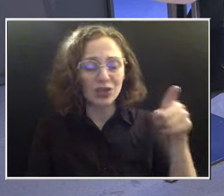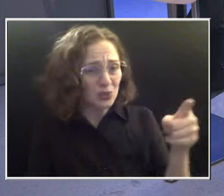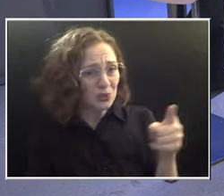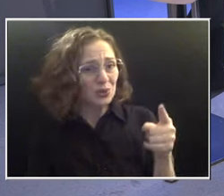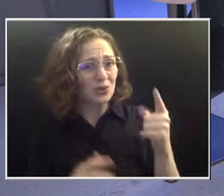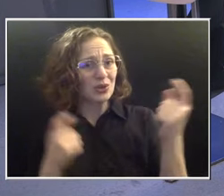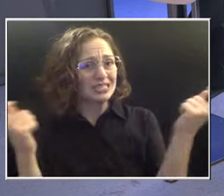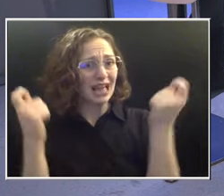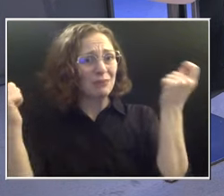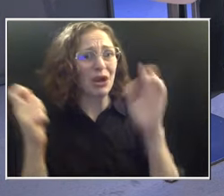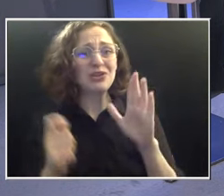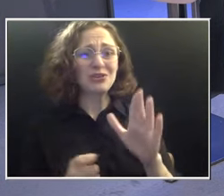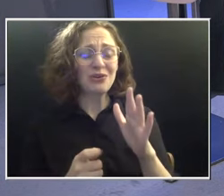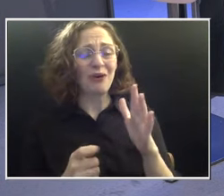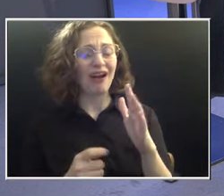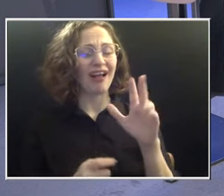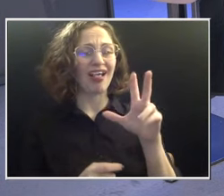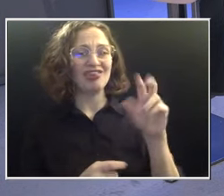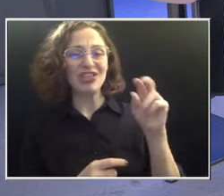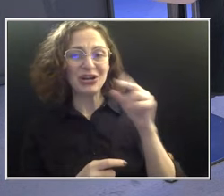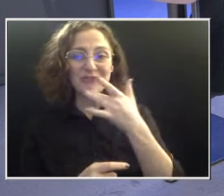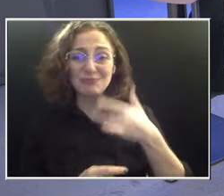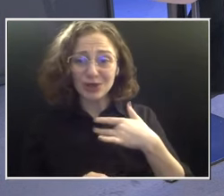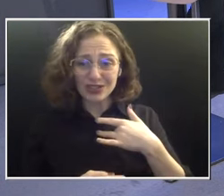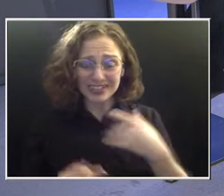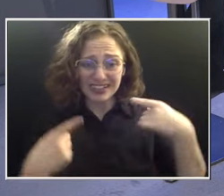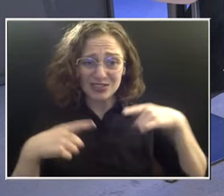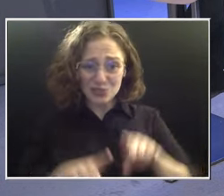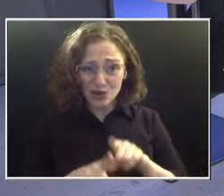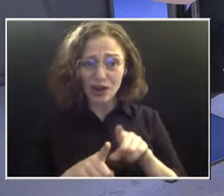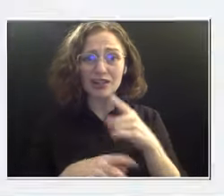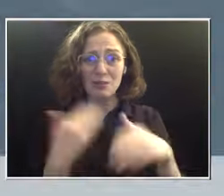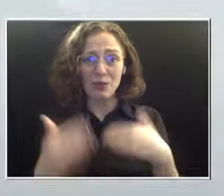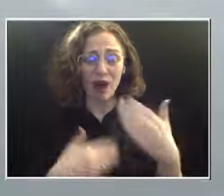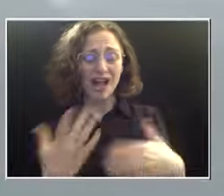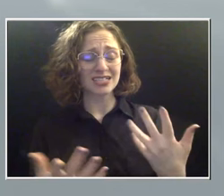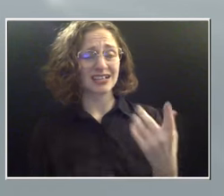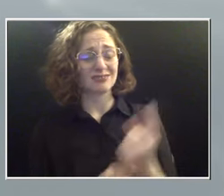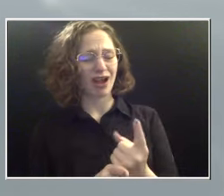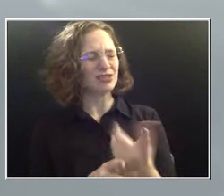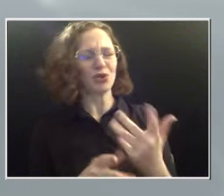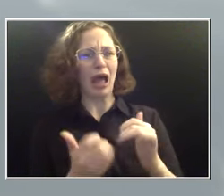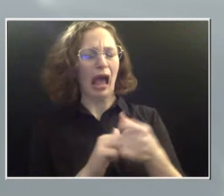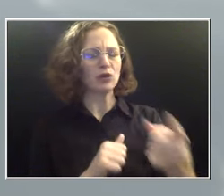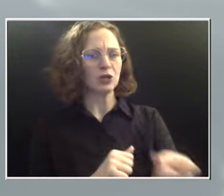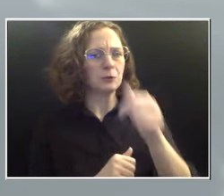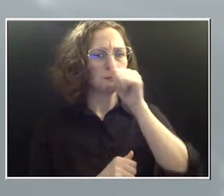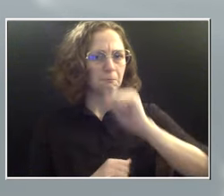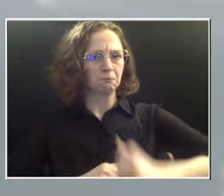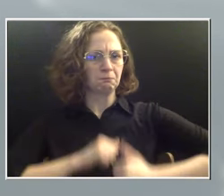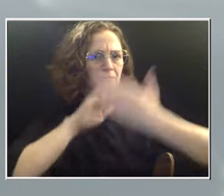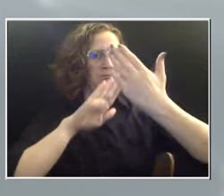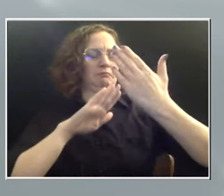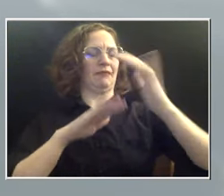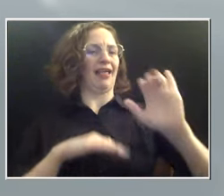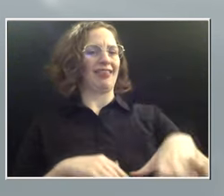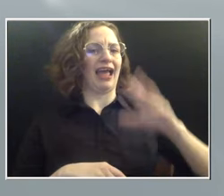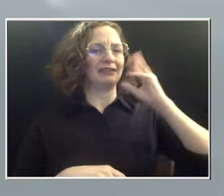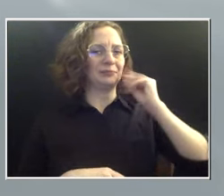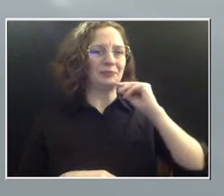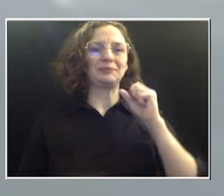about that and just kind of how you were tackling this time of your life. Yeah, my boyfriend at the time, who's now my fiancé,